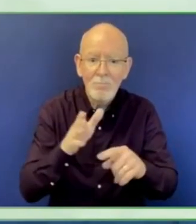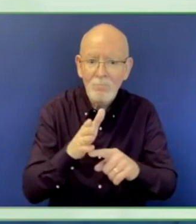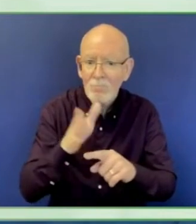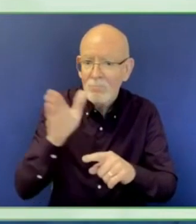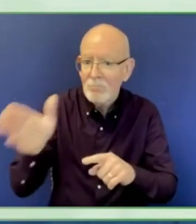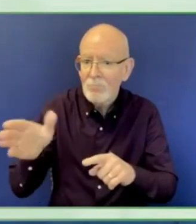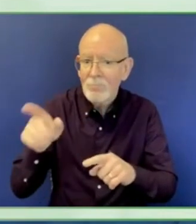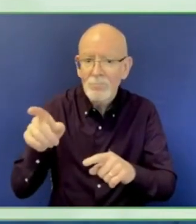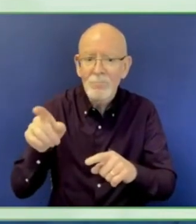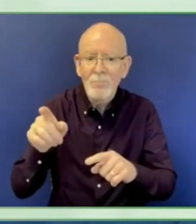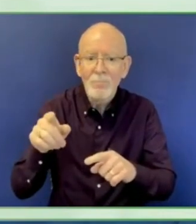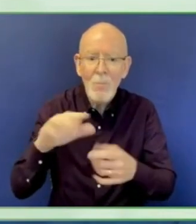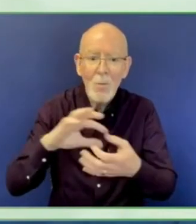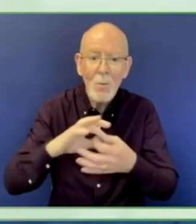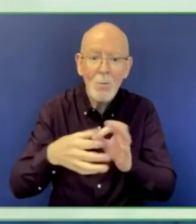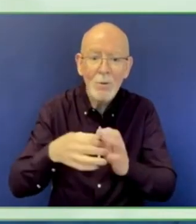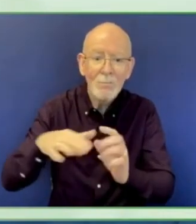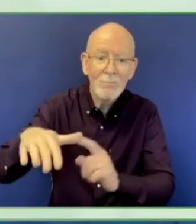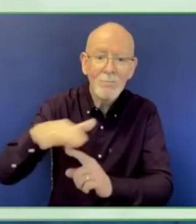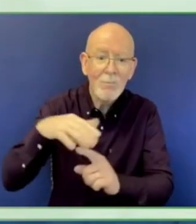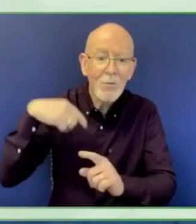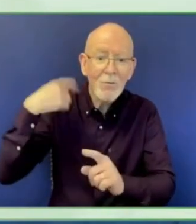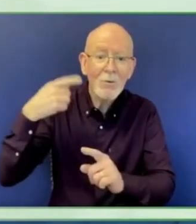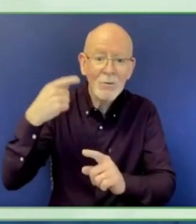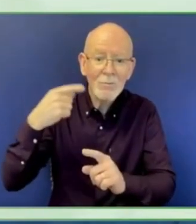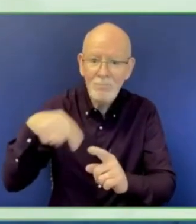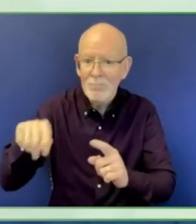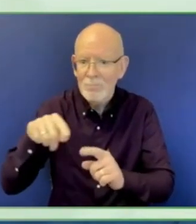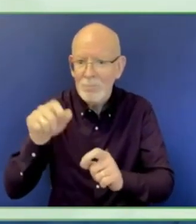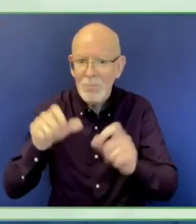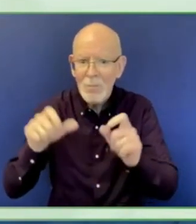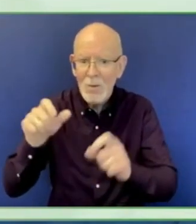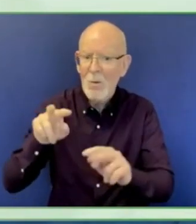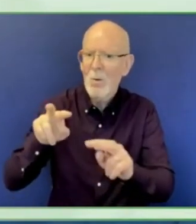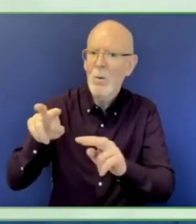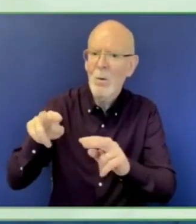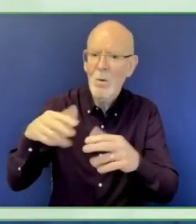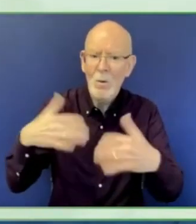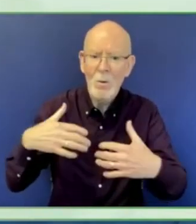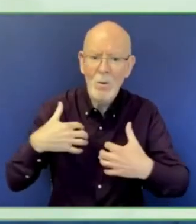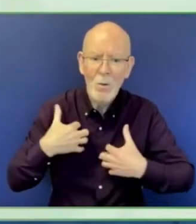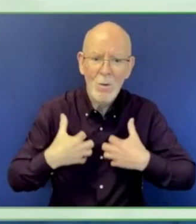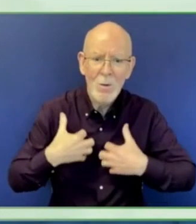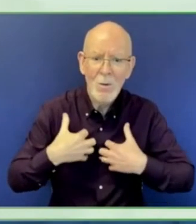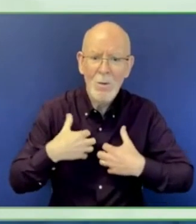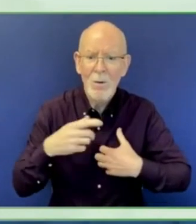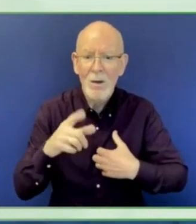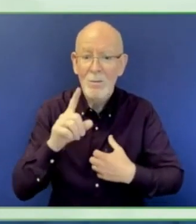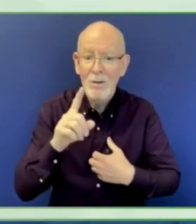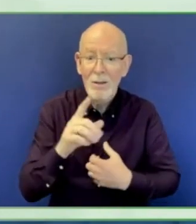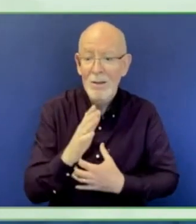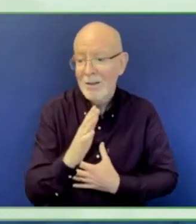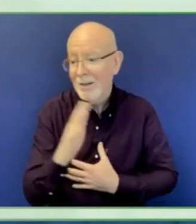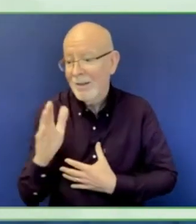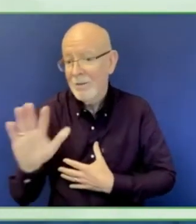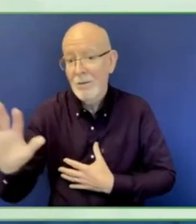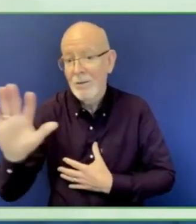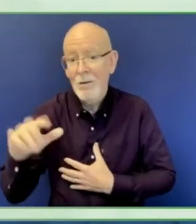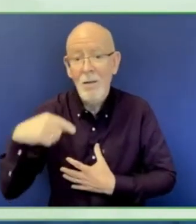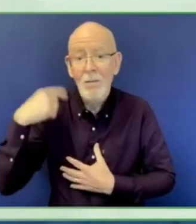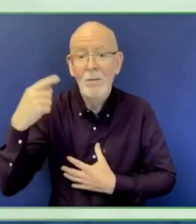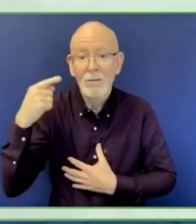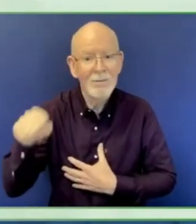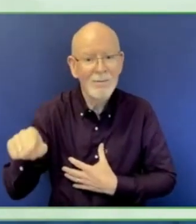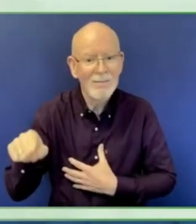needed public and private investment. And in order to get that blueprint, we needed the Olympics and the Paralympics. The greatest thing about the Olympics and the